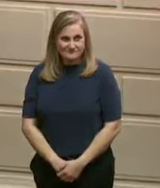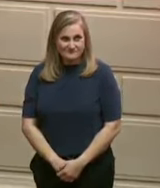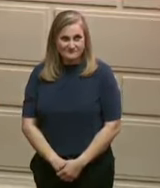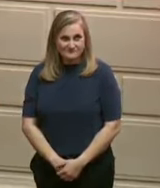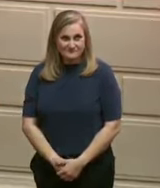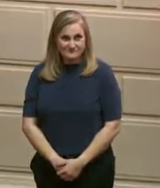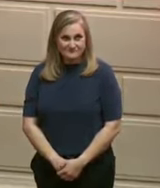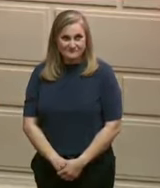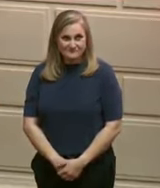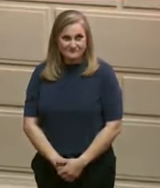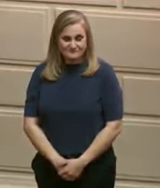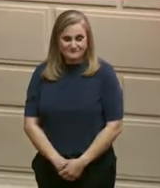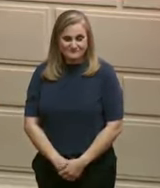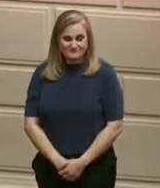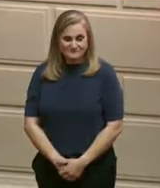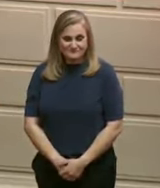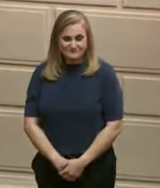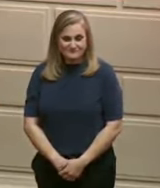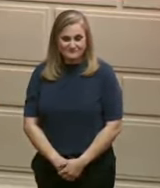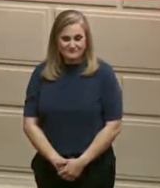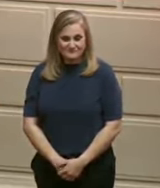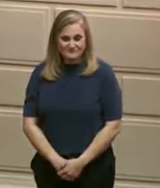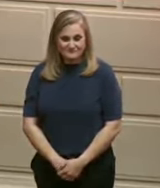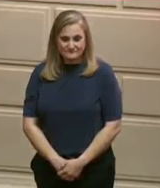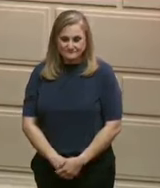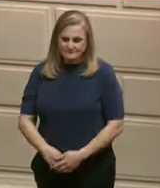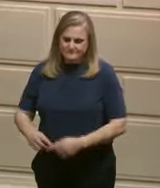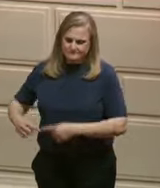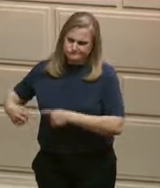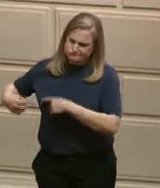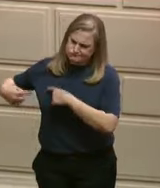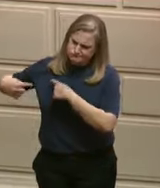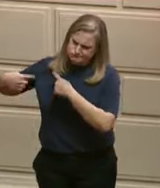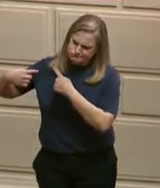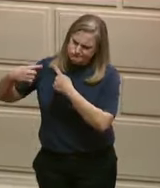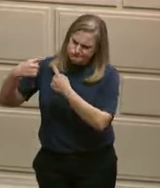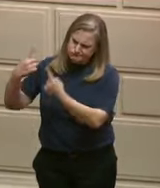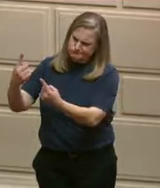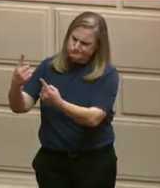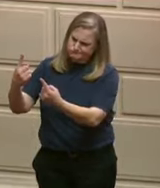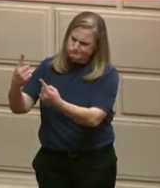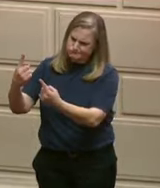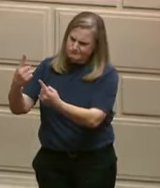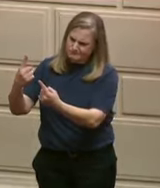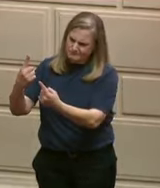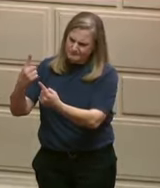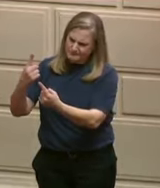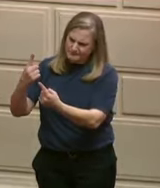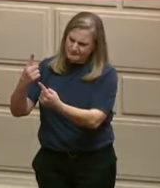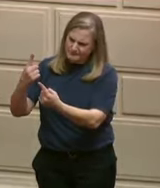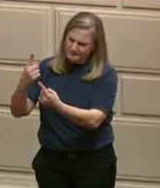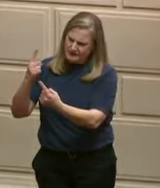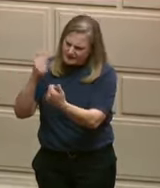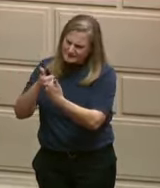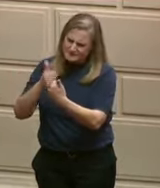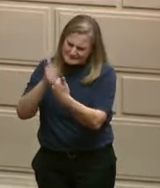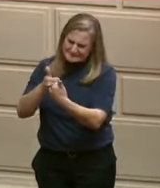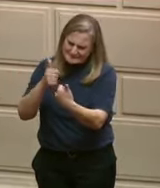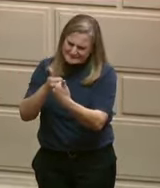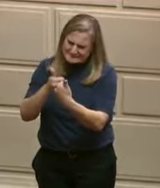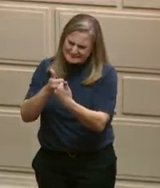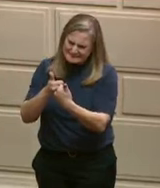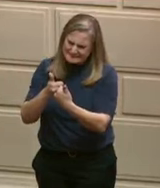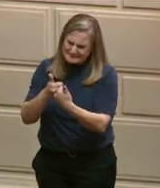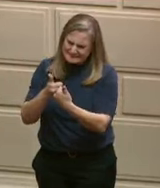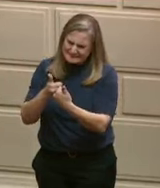For a decade, leaders have stepped up to the microphone just like that painter that never got that sunset